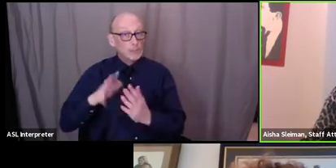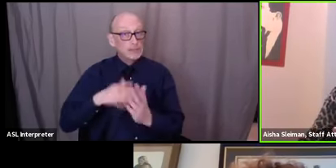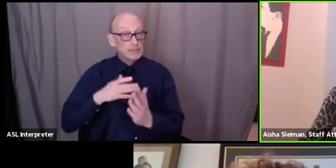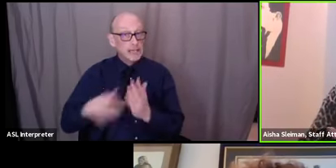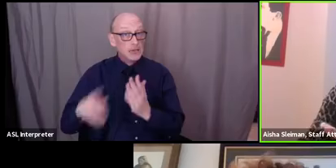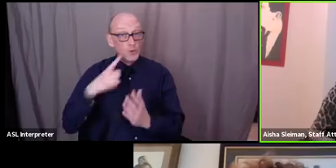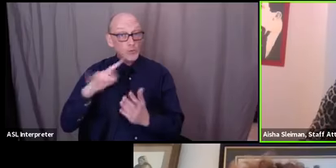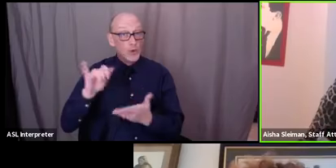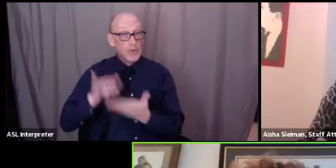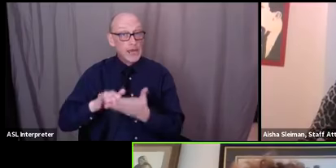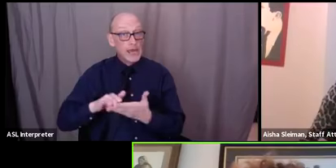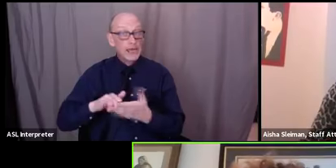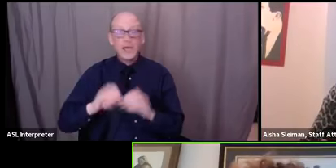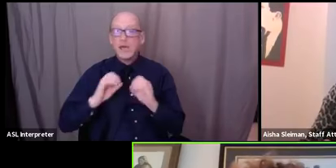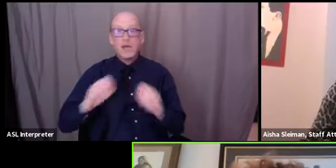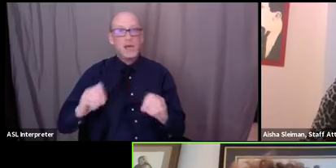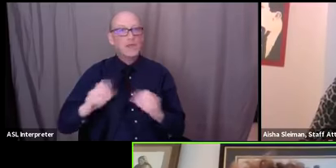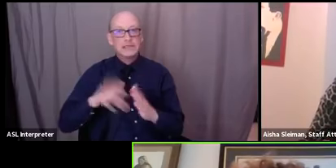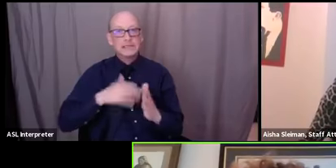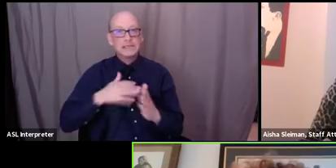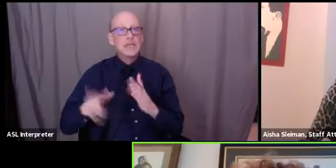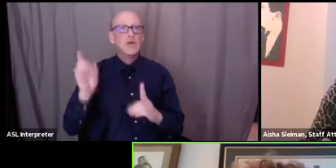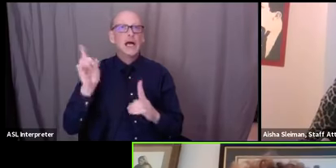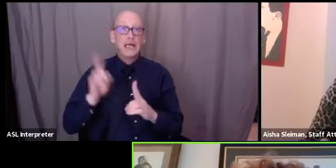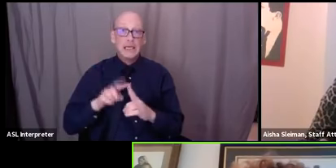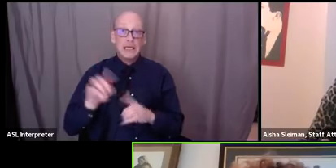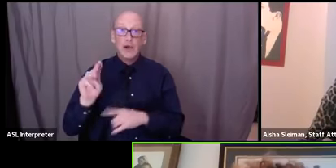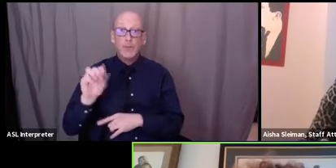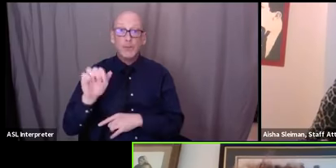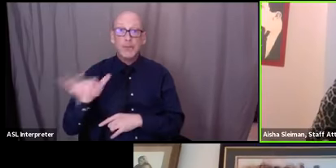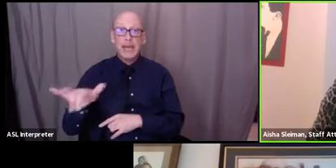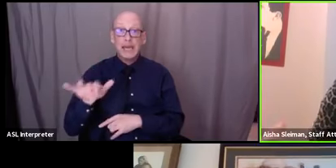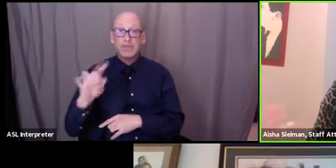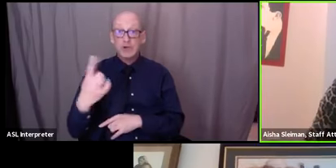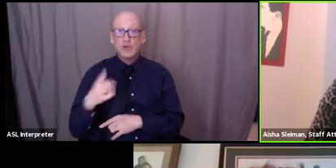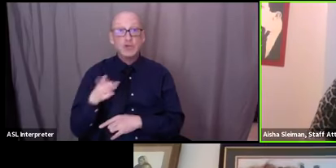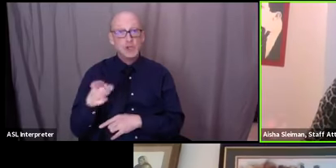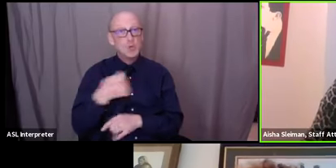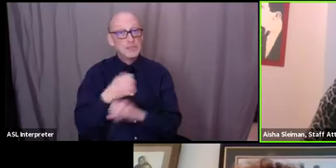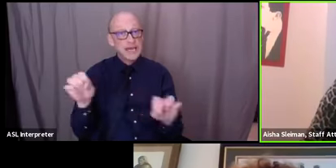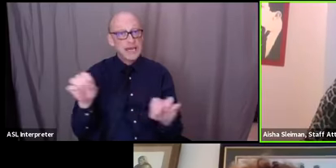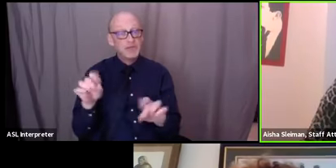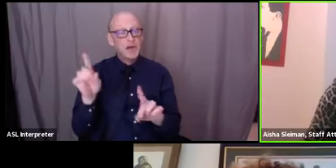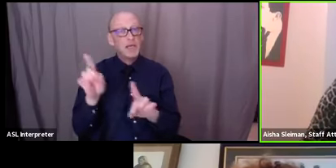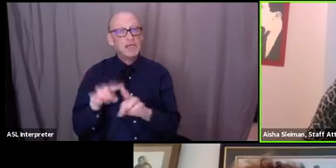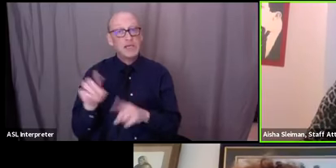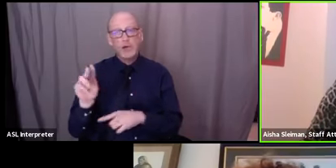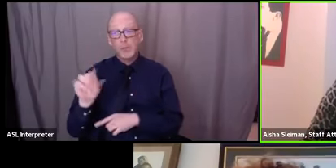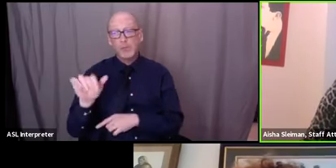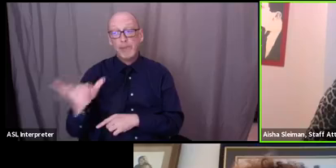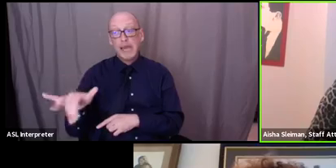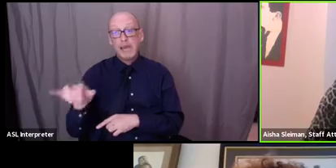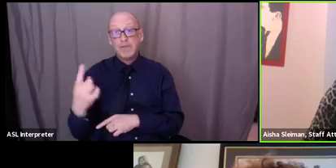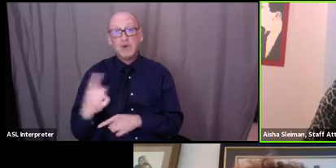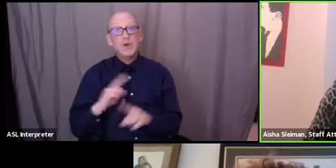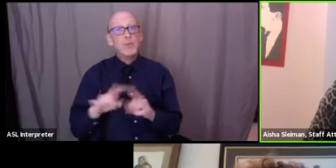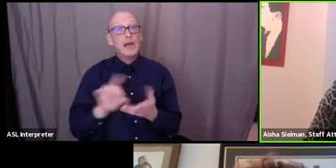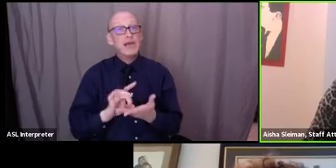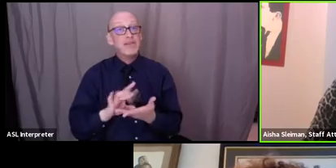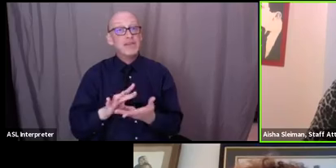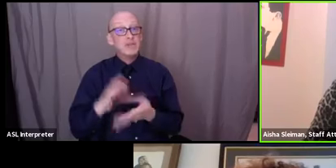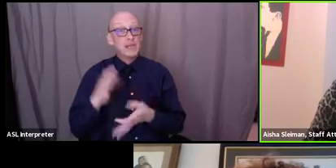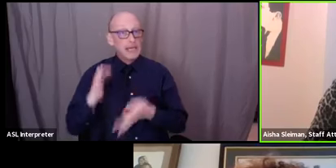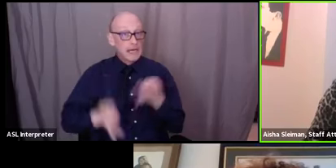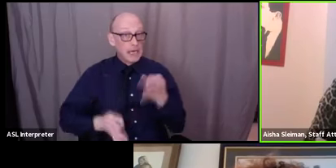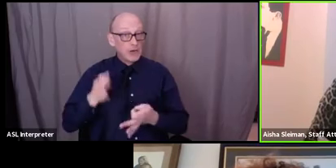may 1st that's right so you're safe until then in some sense but you know again eviction hearings move really quickly any uh